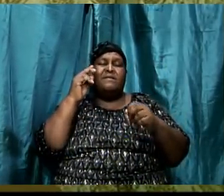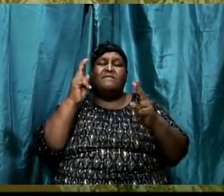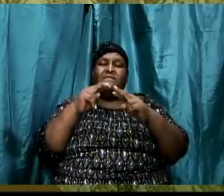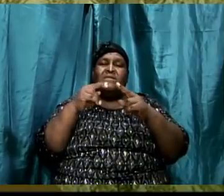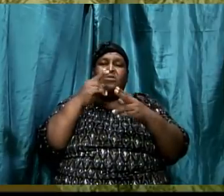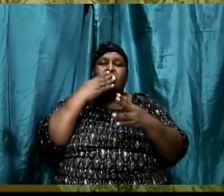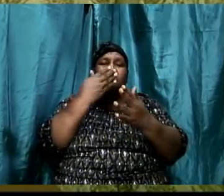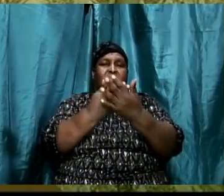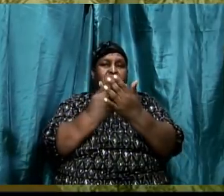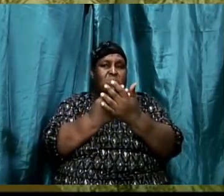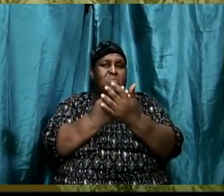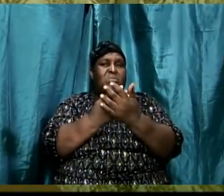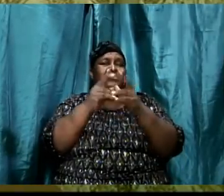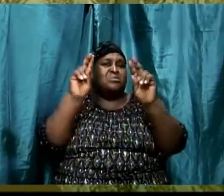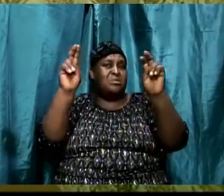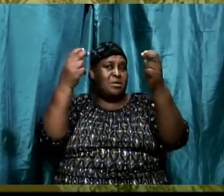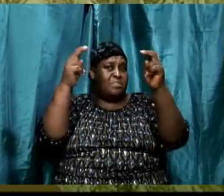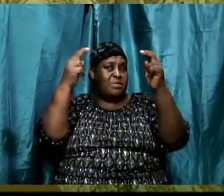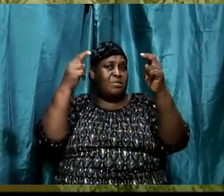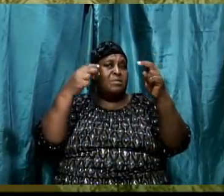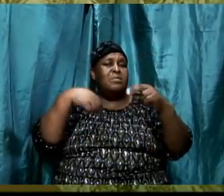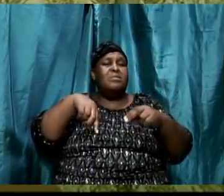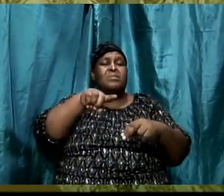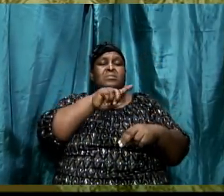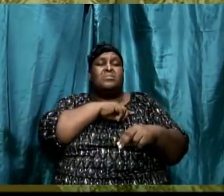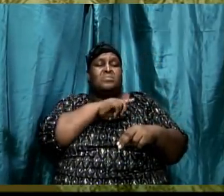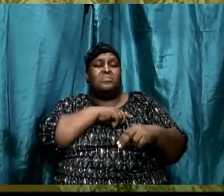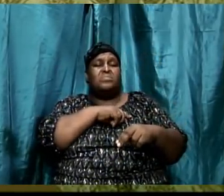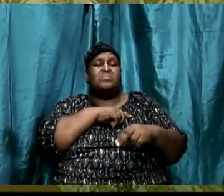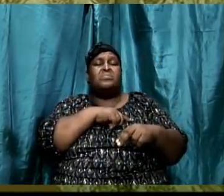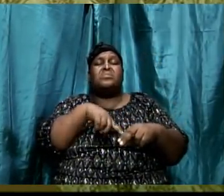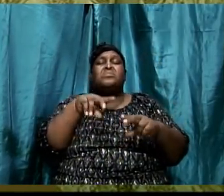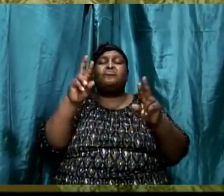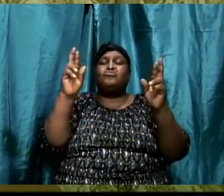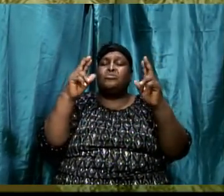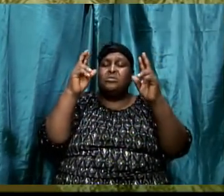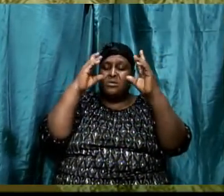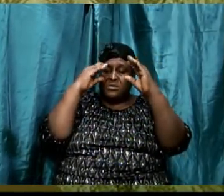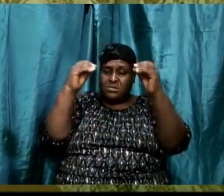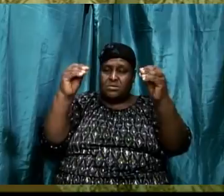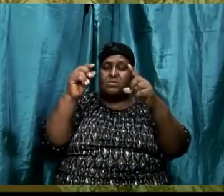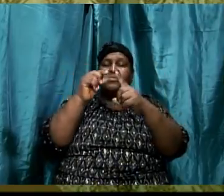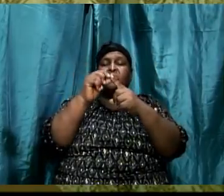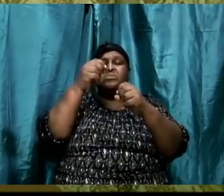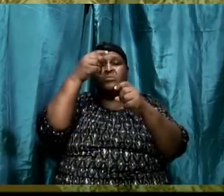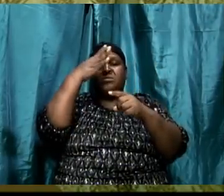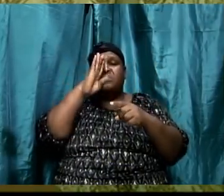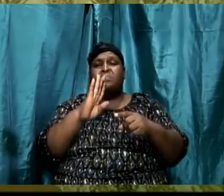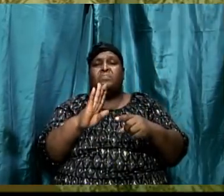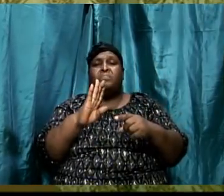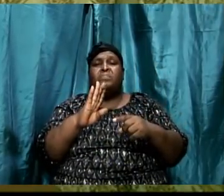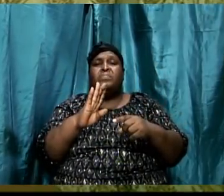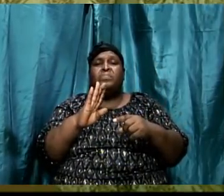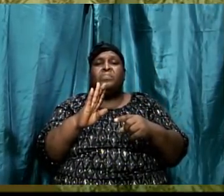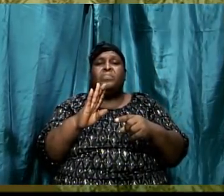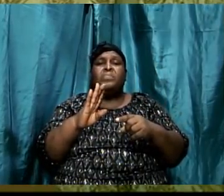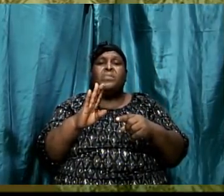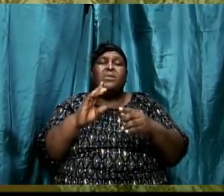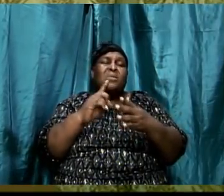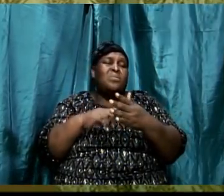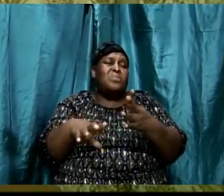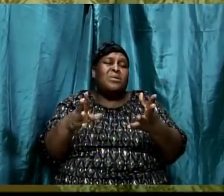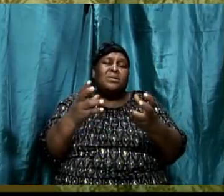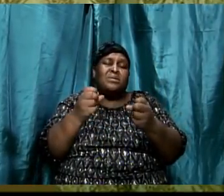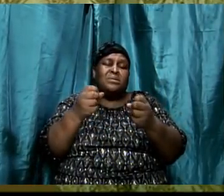be placed right here as we endeavor to go into the Word of God. Praise God. What we get to understand,